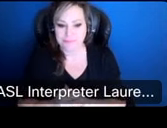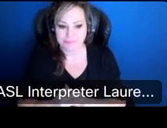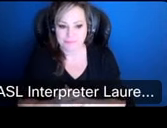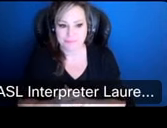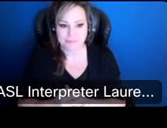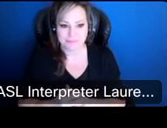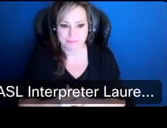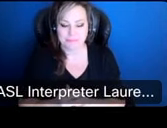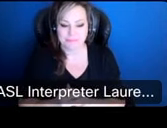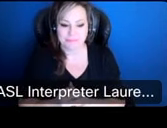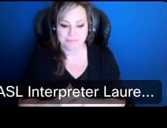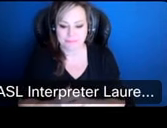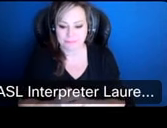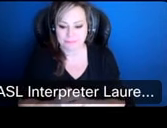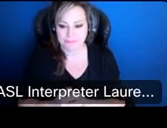guy